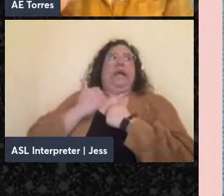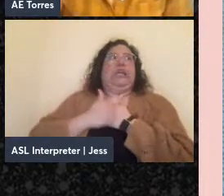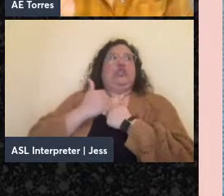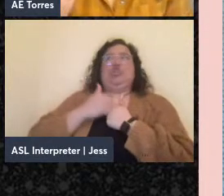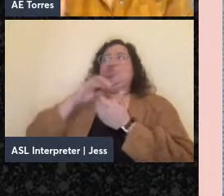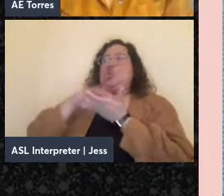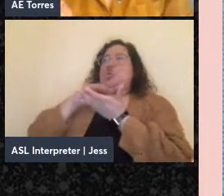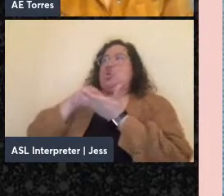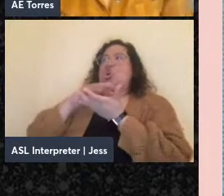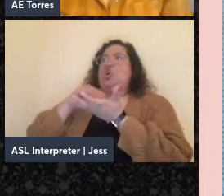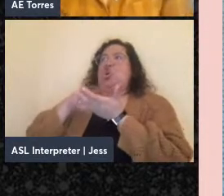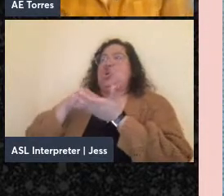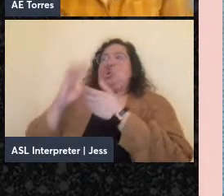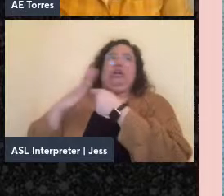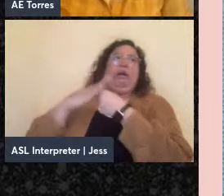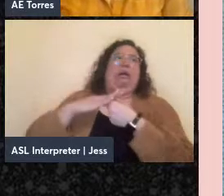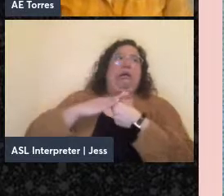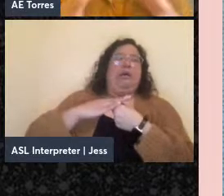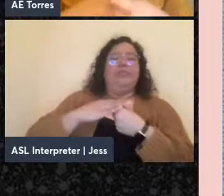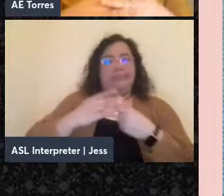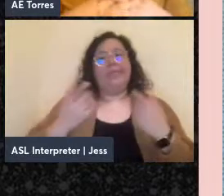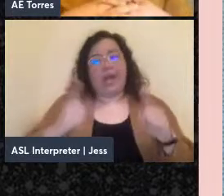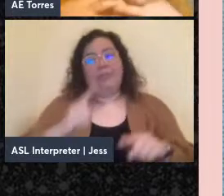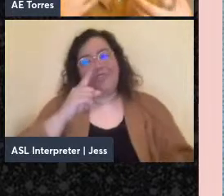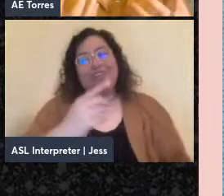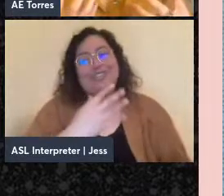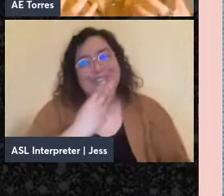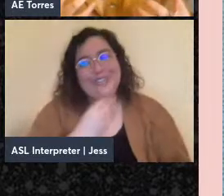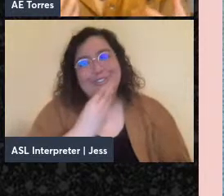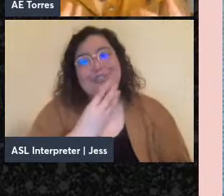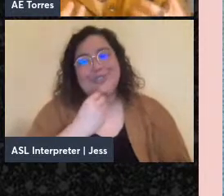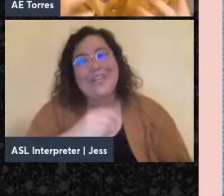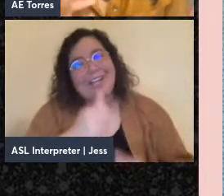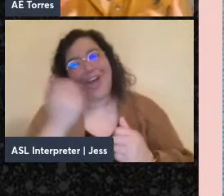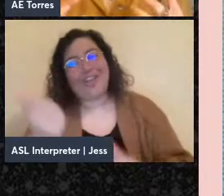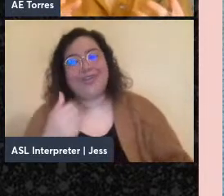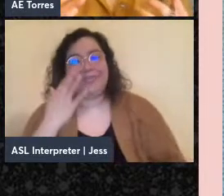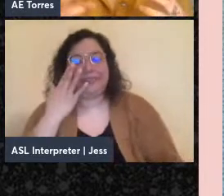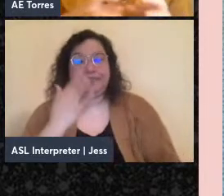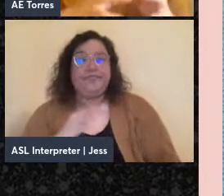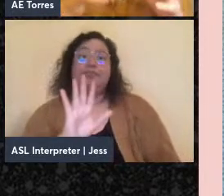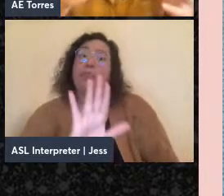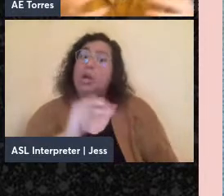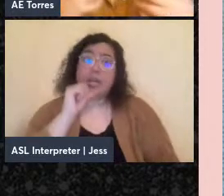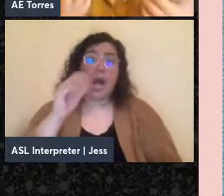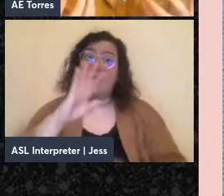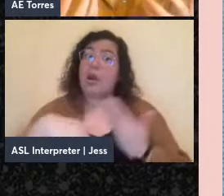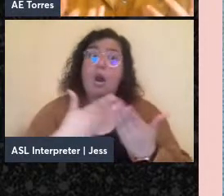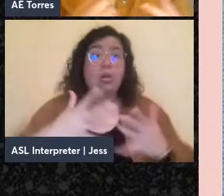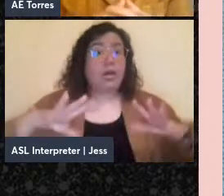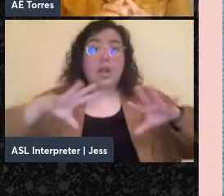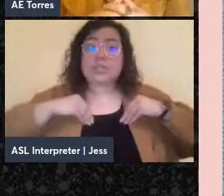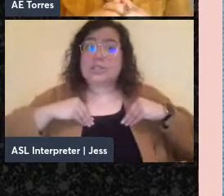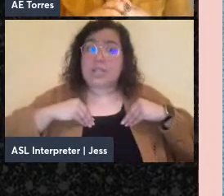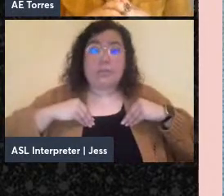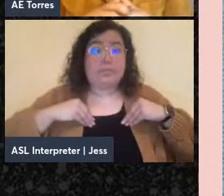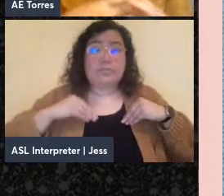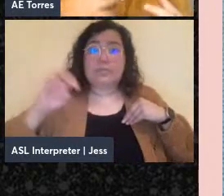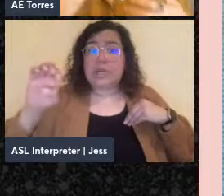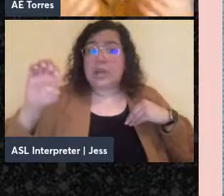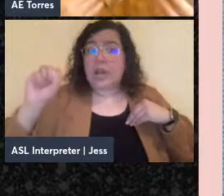Jews and anarchists as well. However, not all Jewish anarchists celebrated Esperanto and there was a real heterogeneity